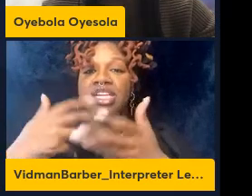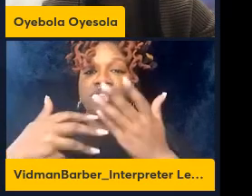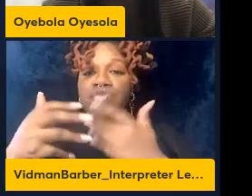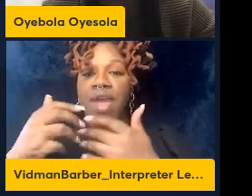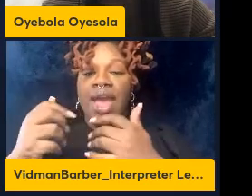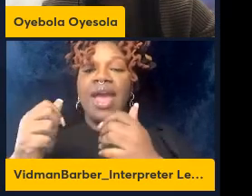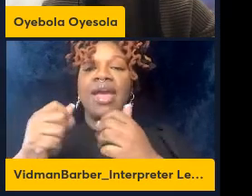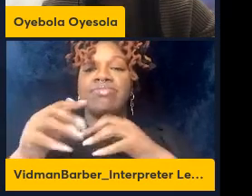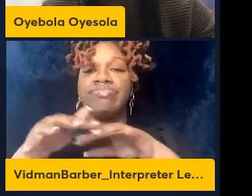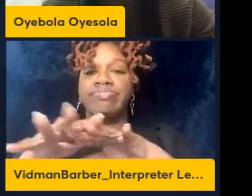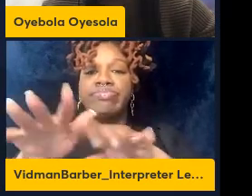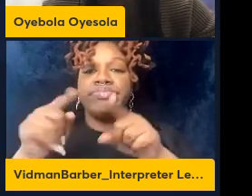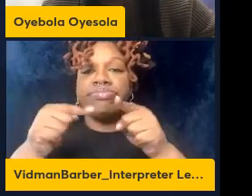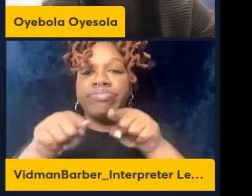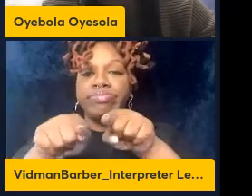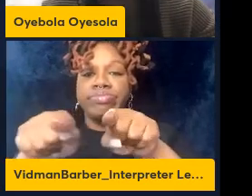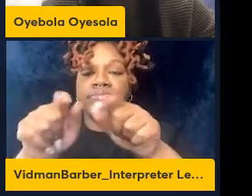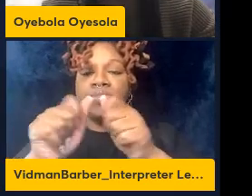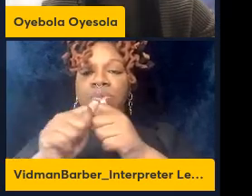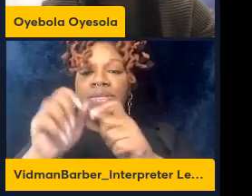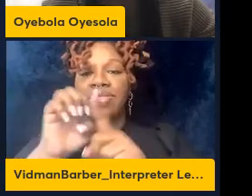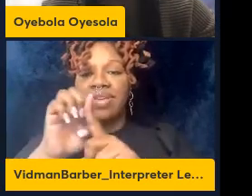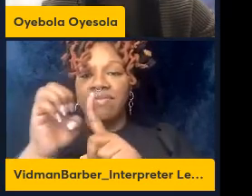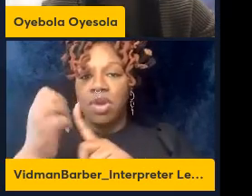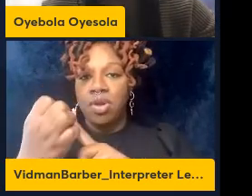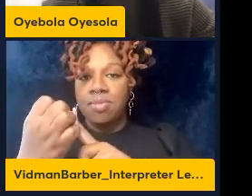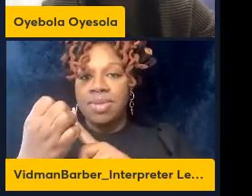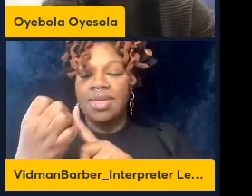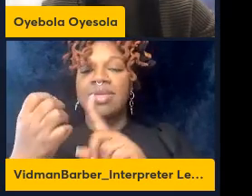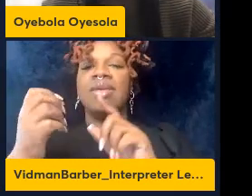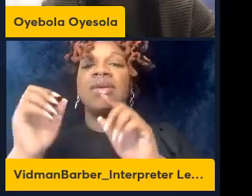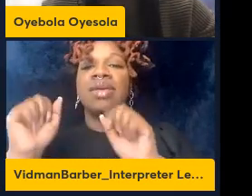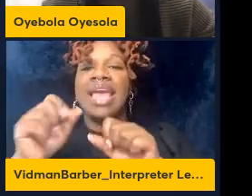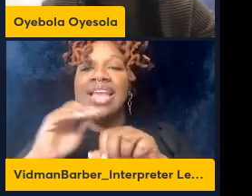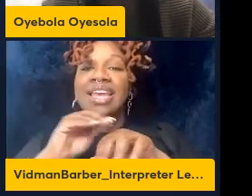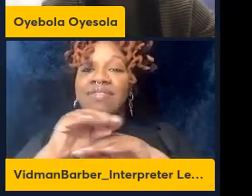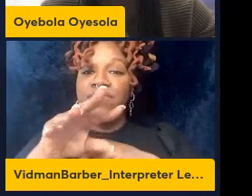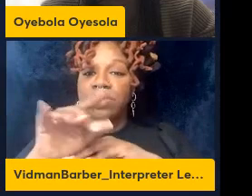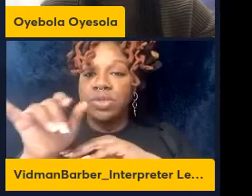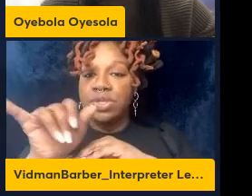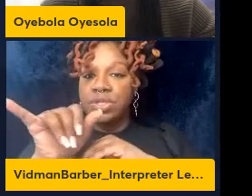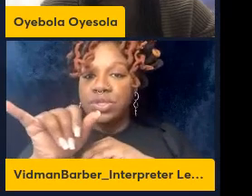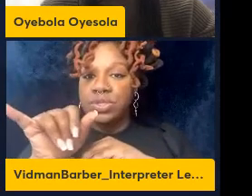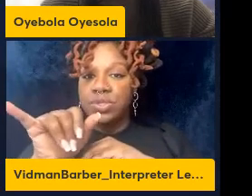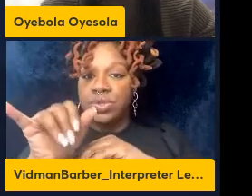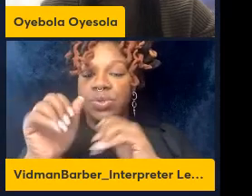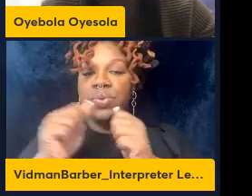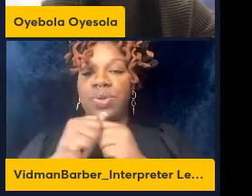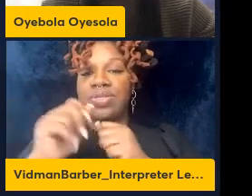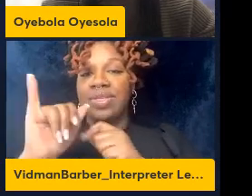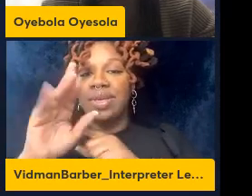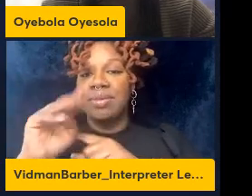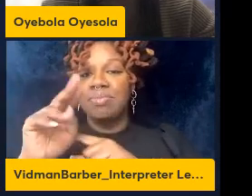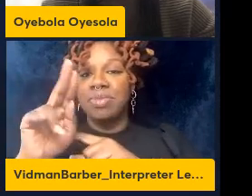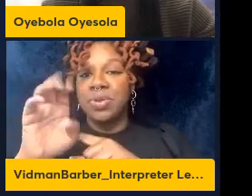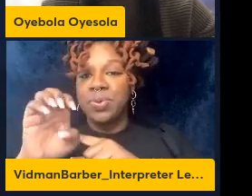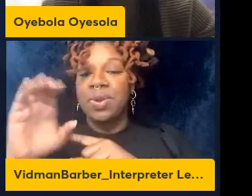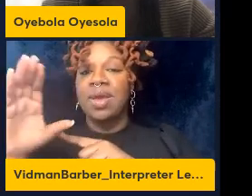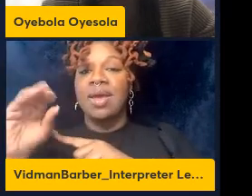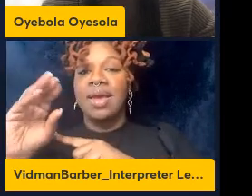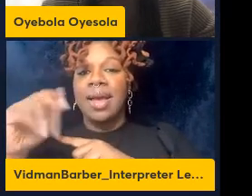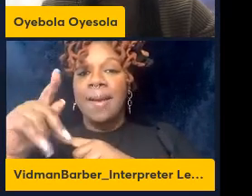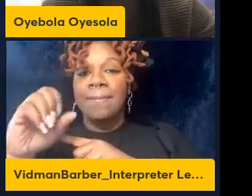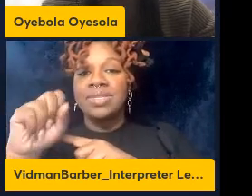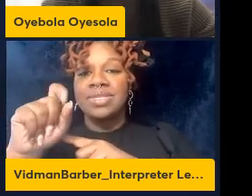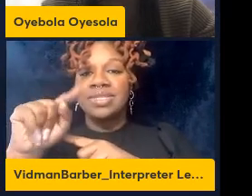the environment can influence on the immune composition and numbers as well